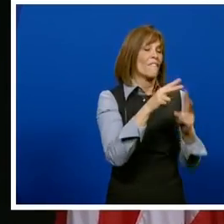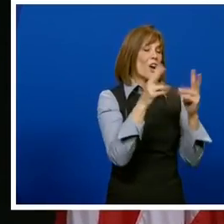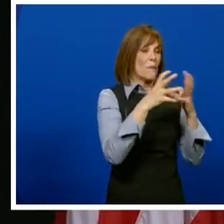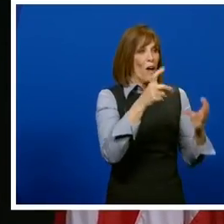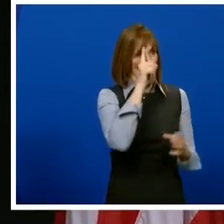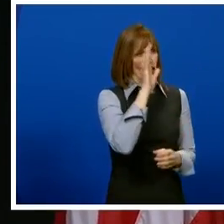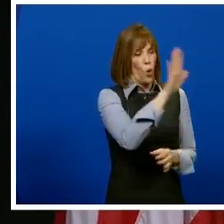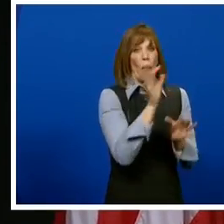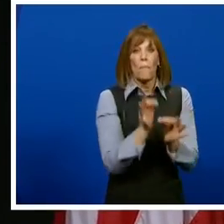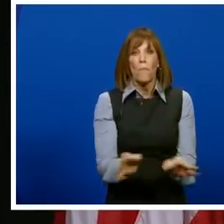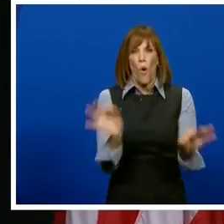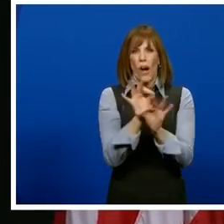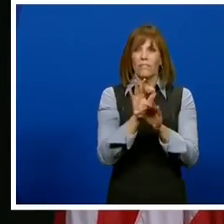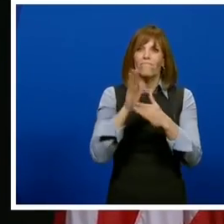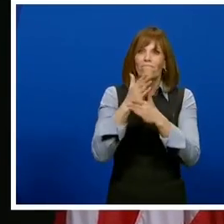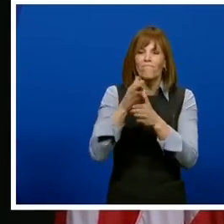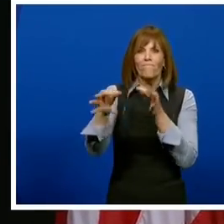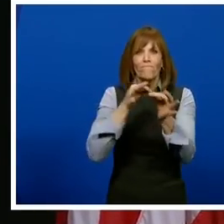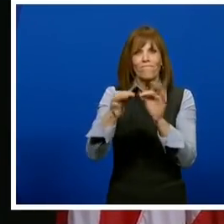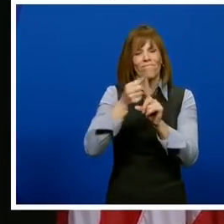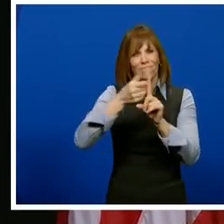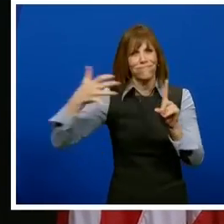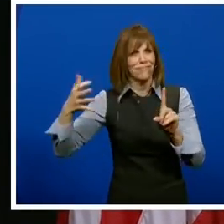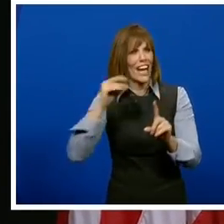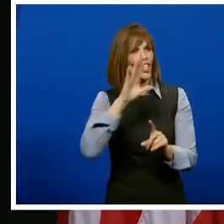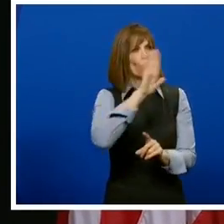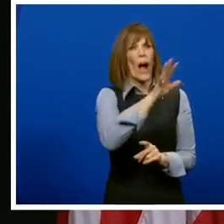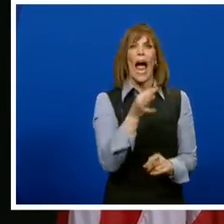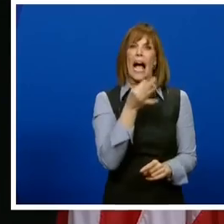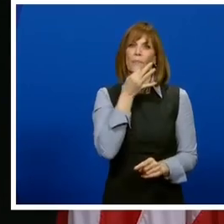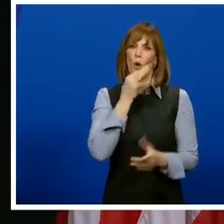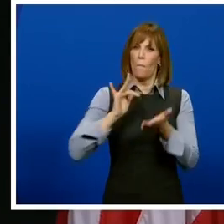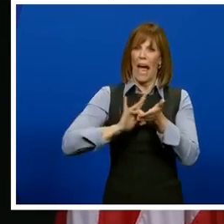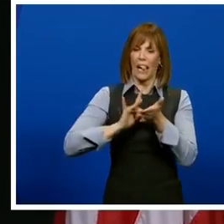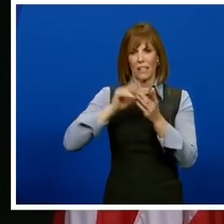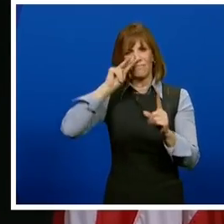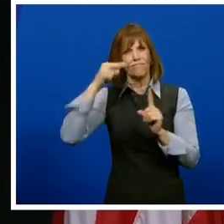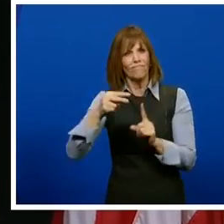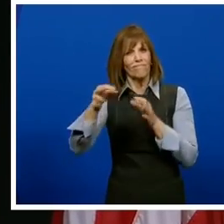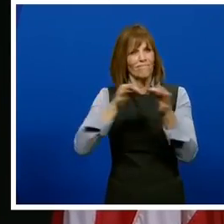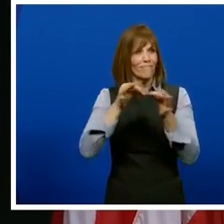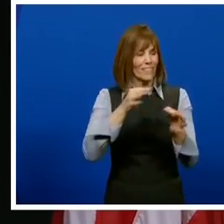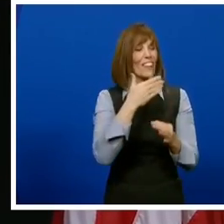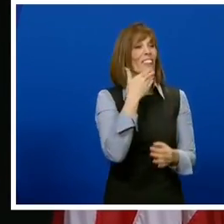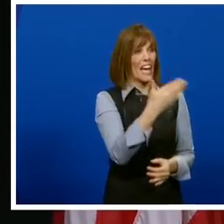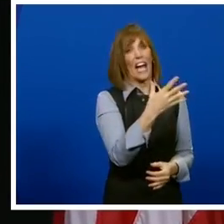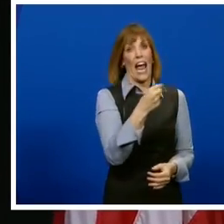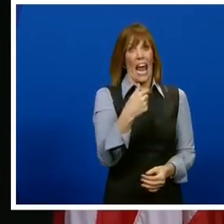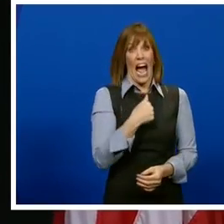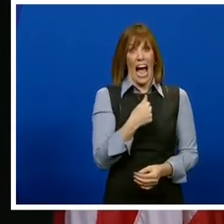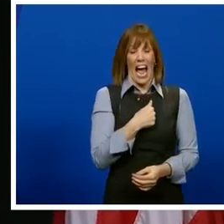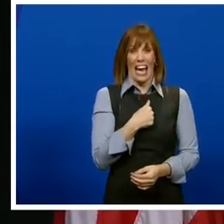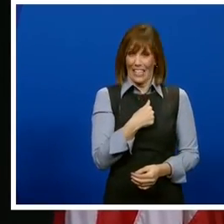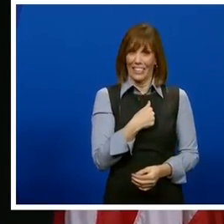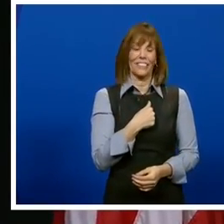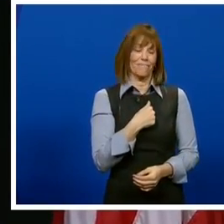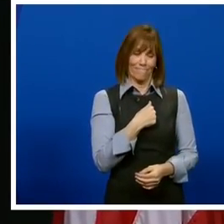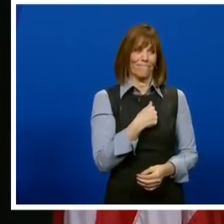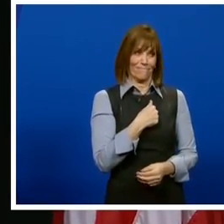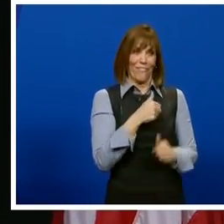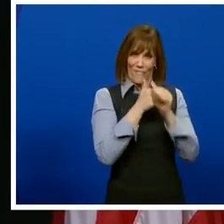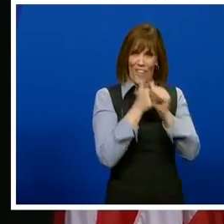for that important information and for your expert medical opinion, Dr. Winokur. In fact, I'm taking your words to heart.